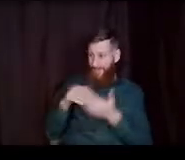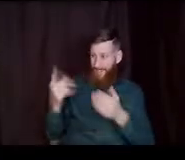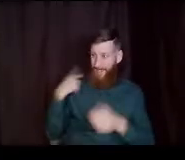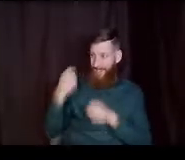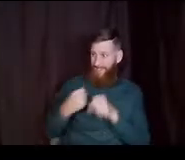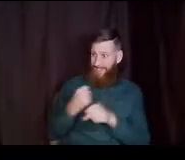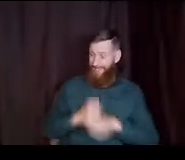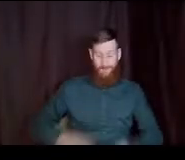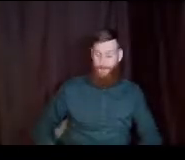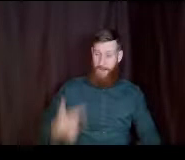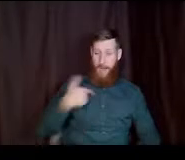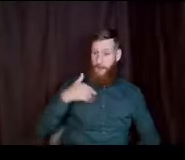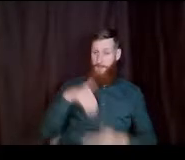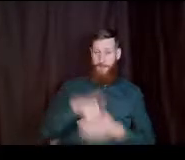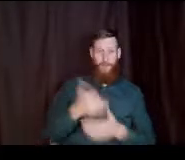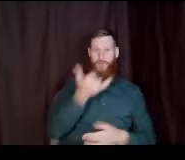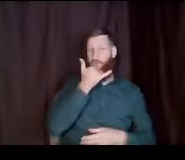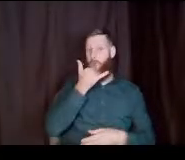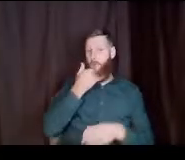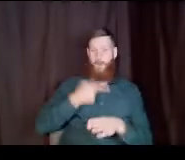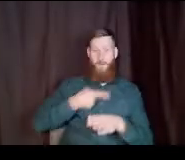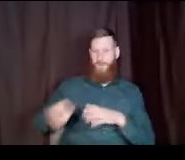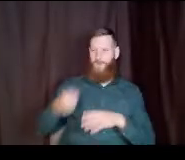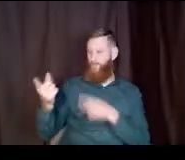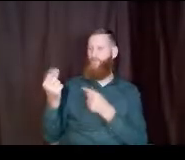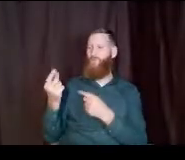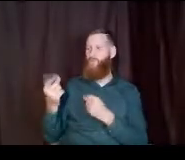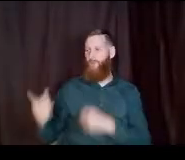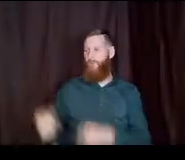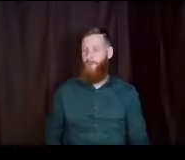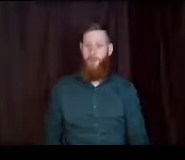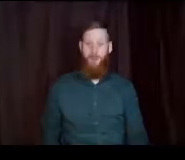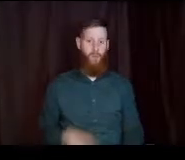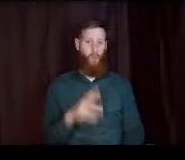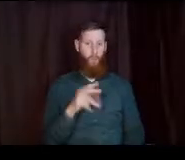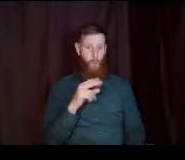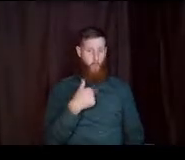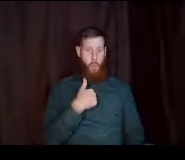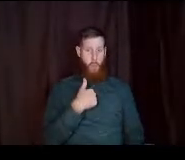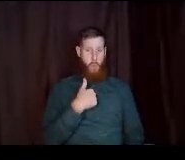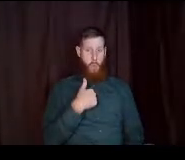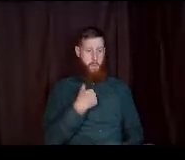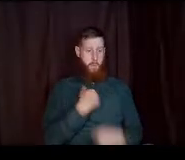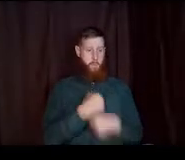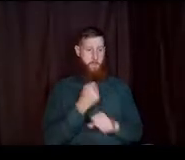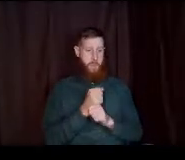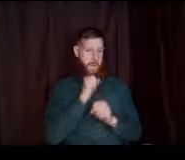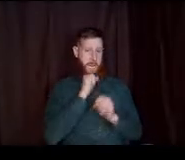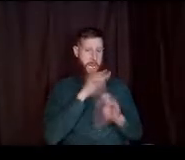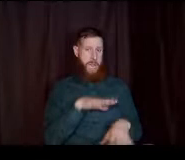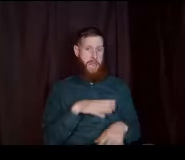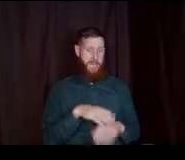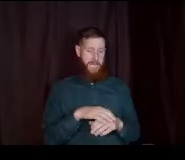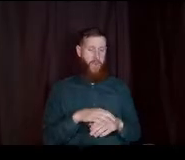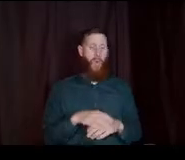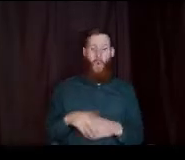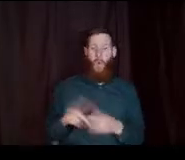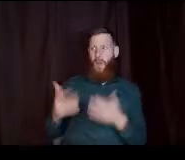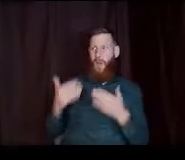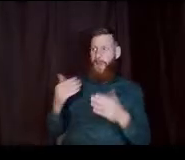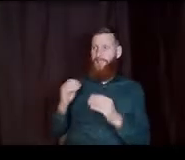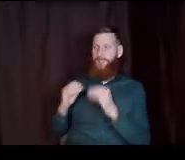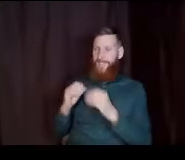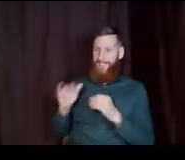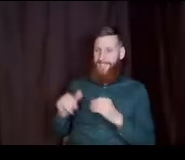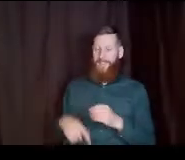in the wrong profession what are you doing the said i didn't make anything last year well let's fix that and they fixed the